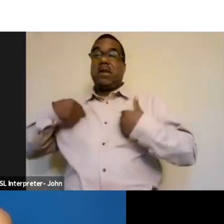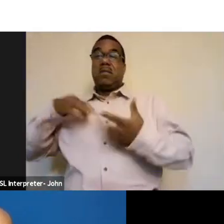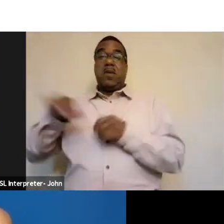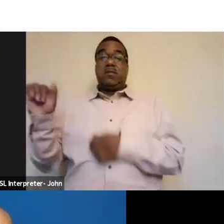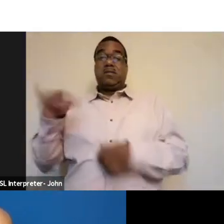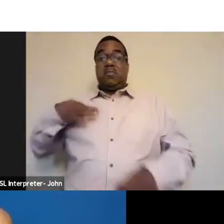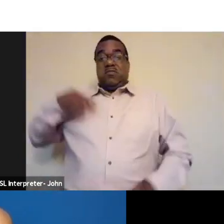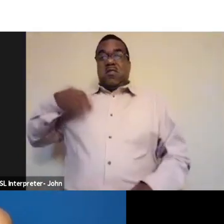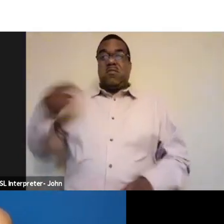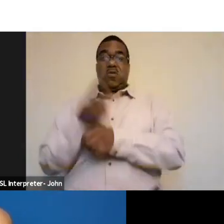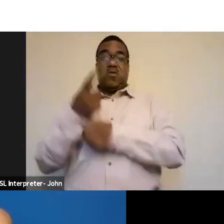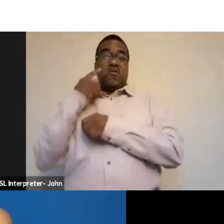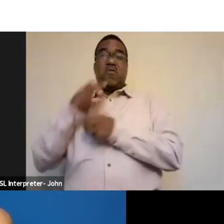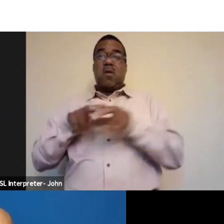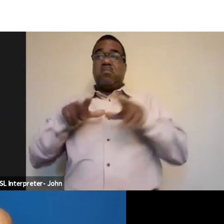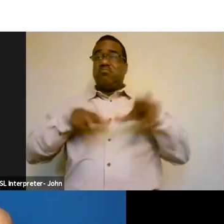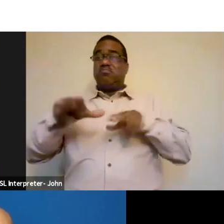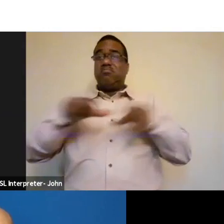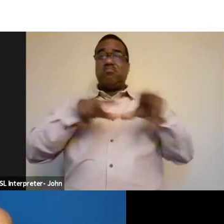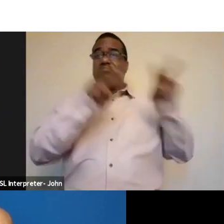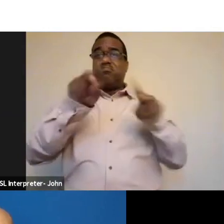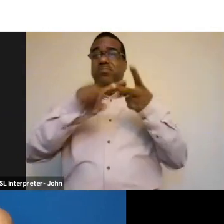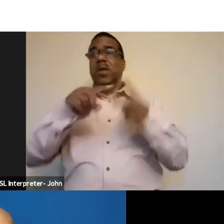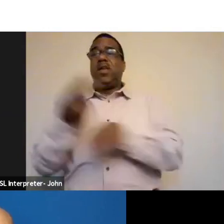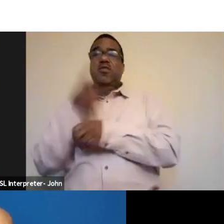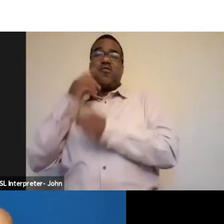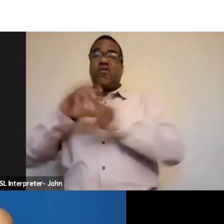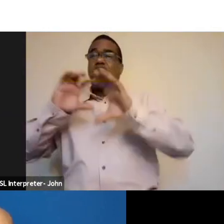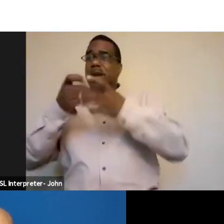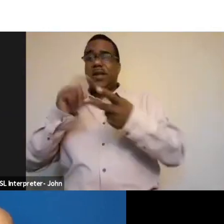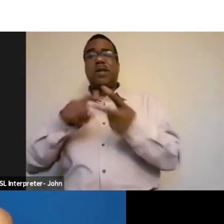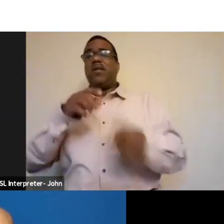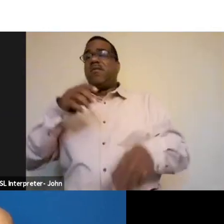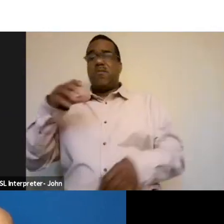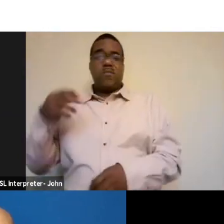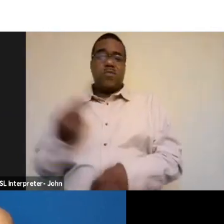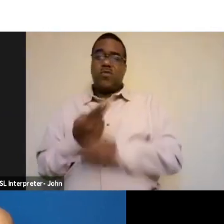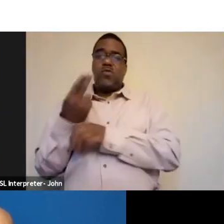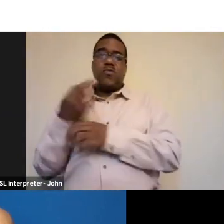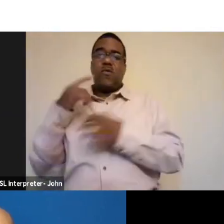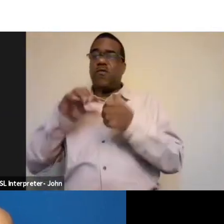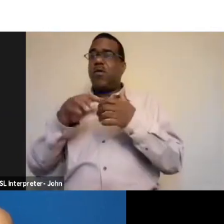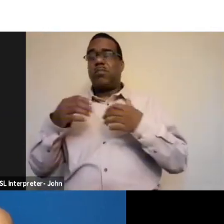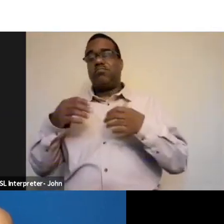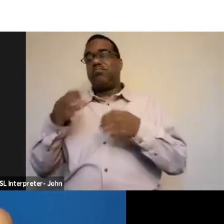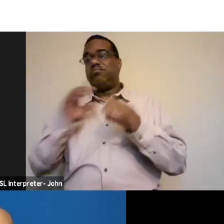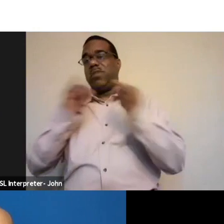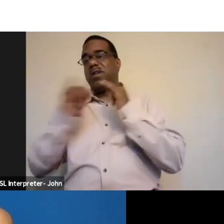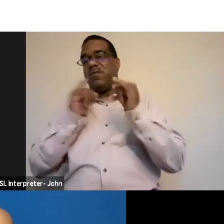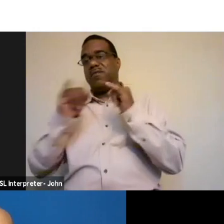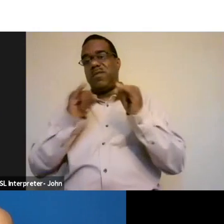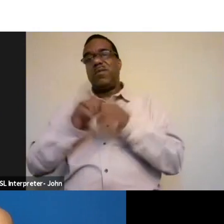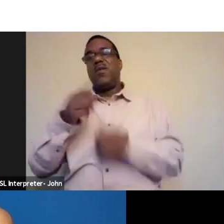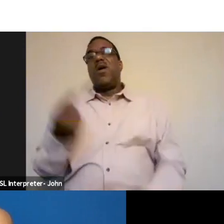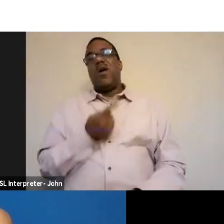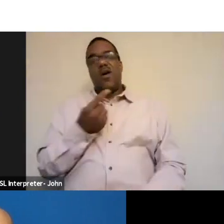hiking, I've worn the shirt to do an open EDU class, I've worn the shirt on an interview. So when I wear this shirt, there's always some kind